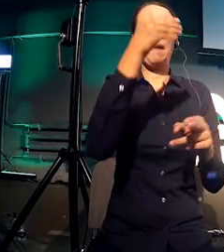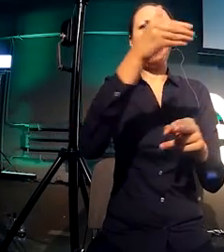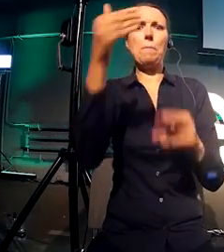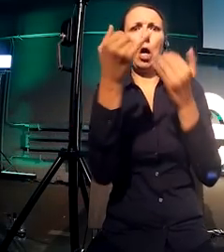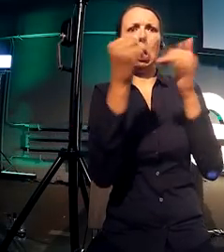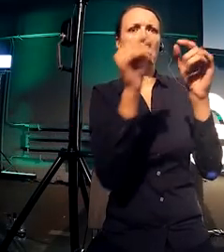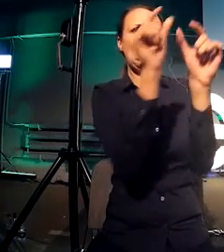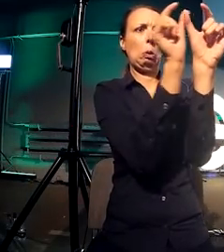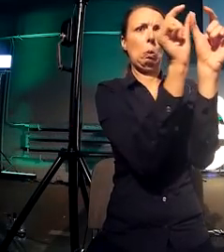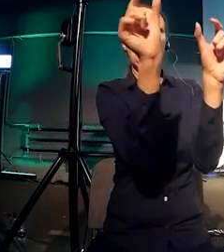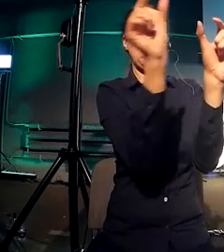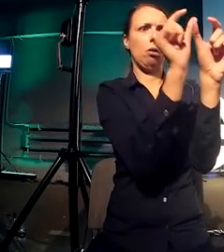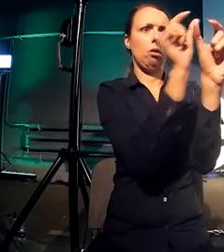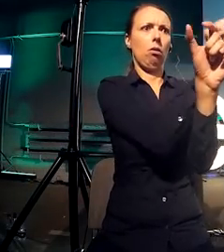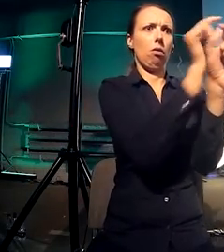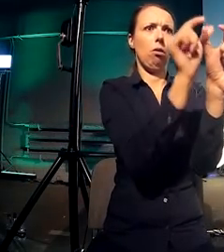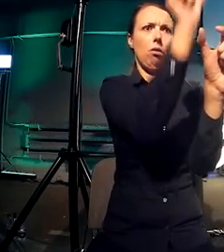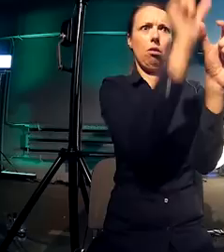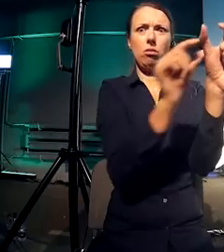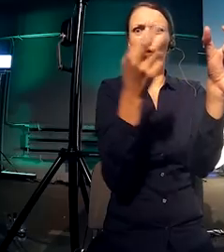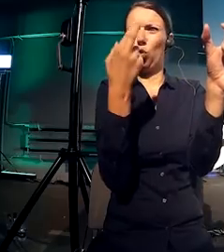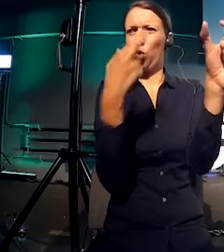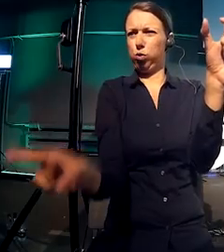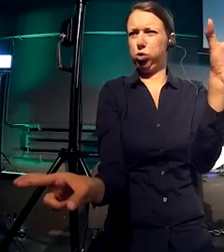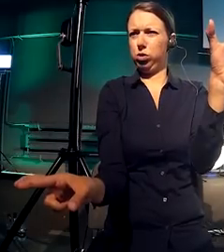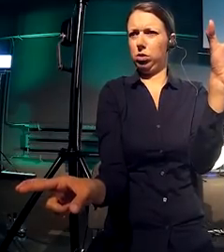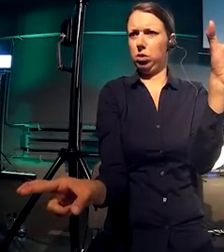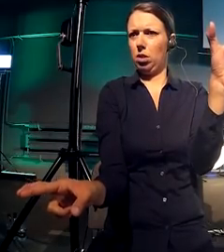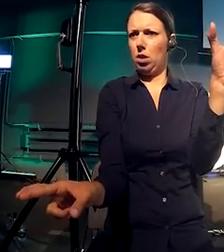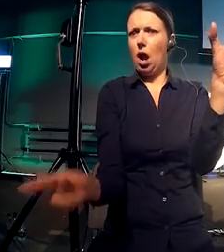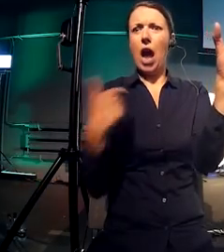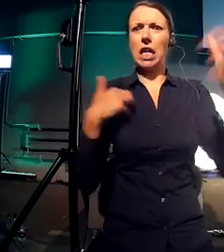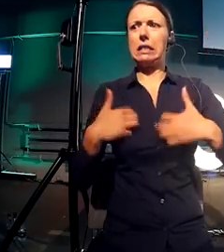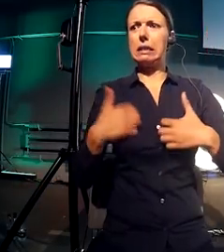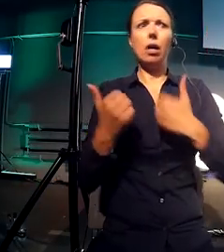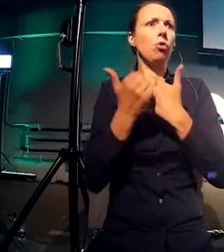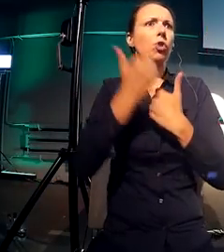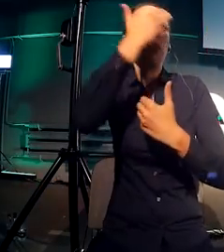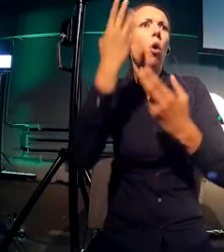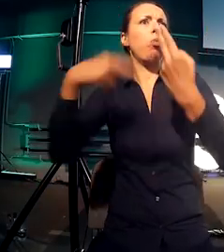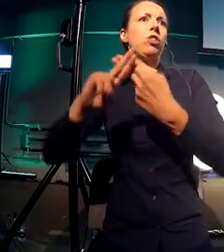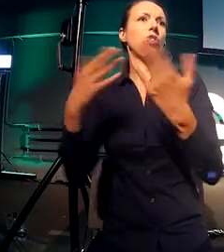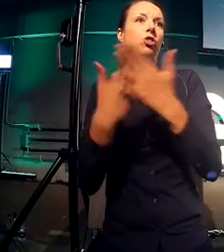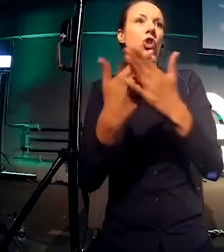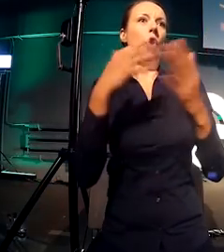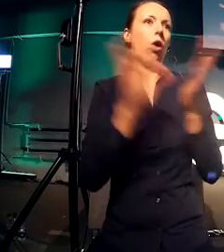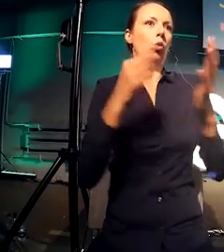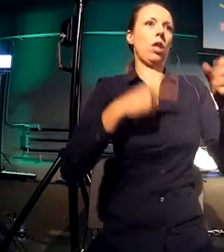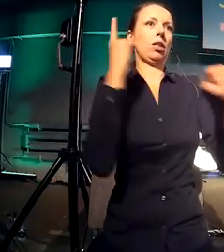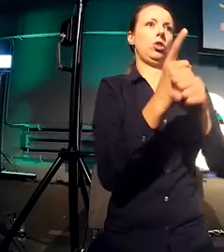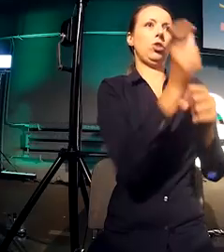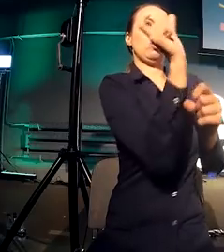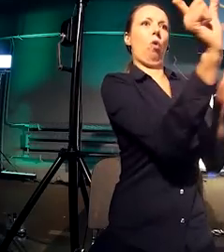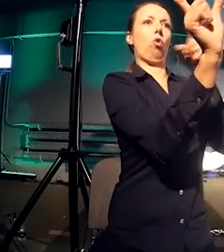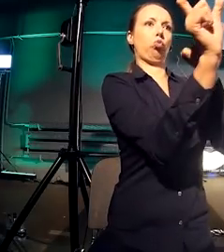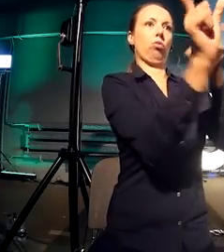And I was really frustrated because I didn't have a good answer for why did I put my word there. And all I was thinking was like,